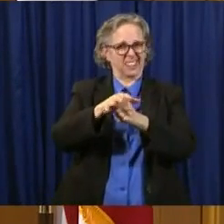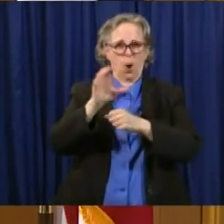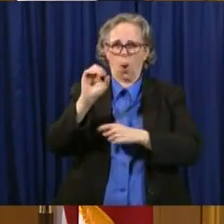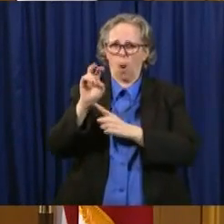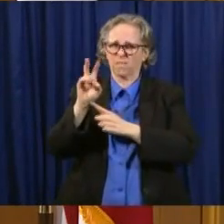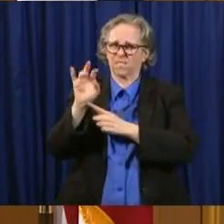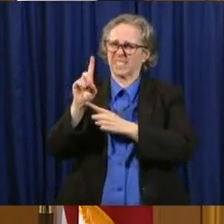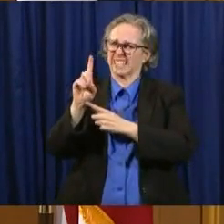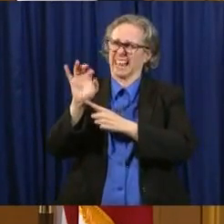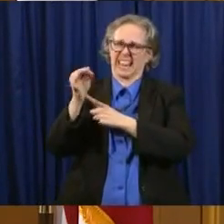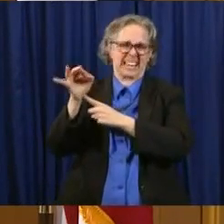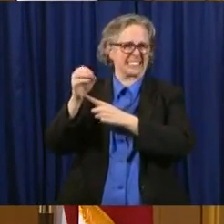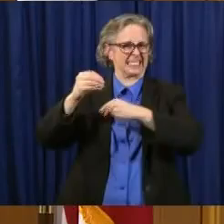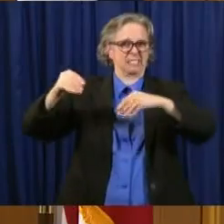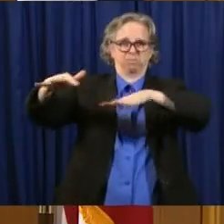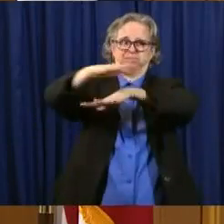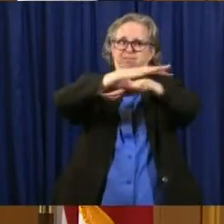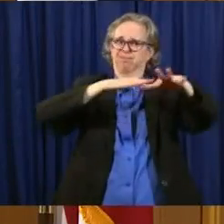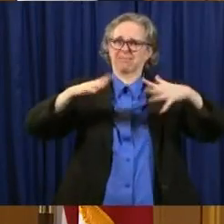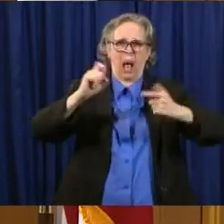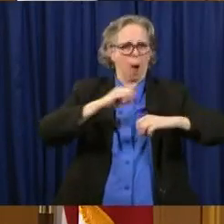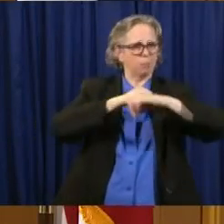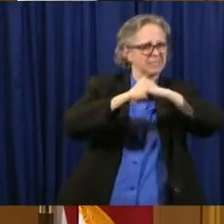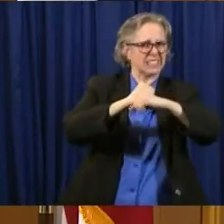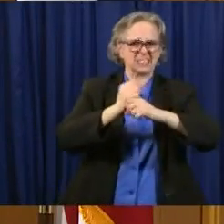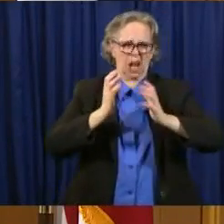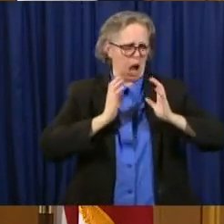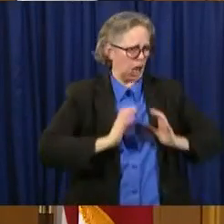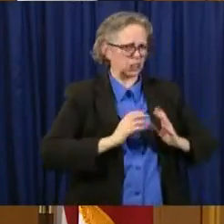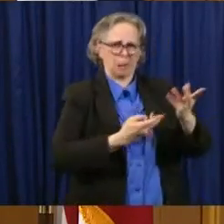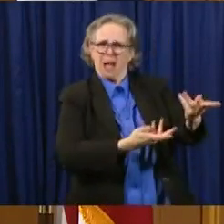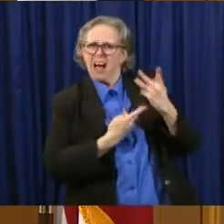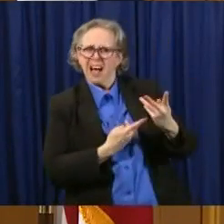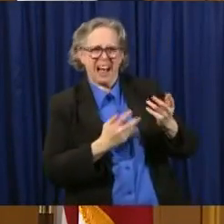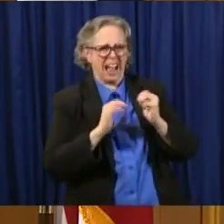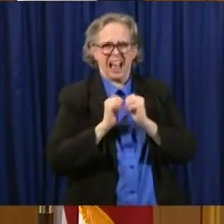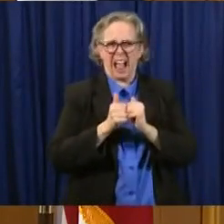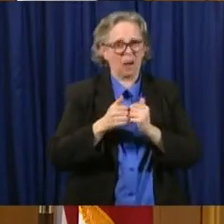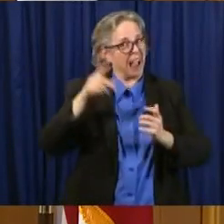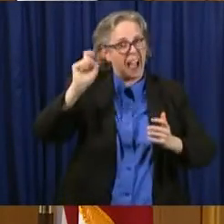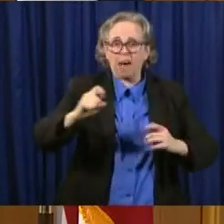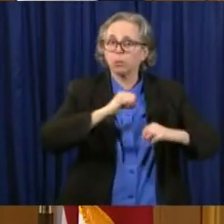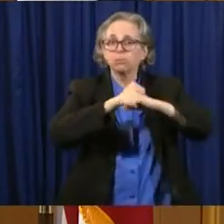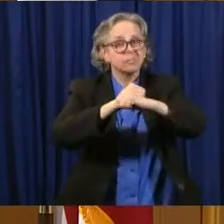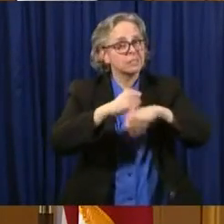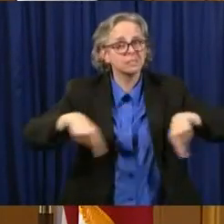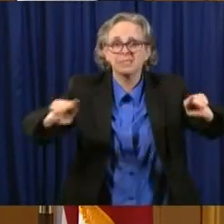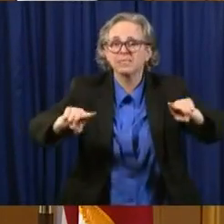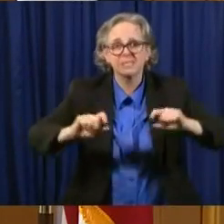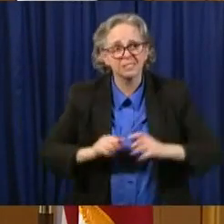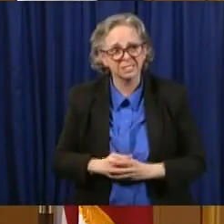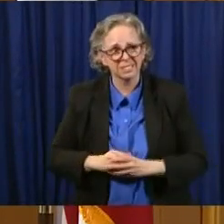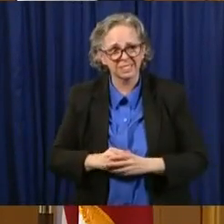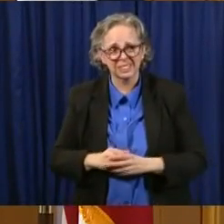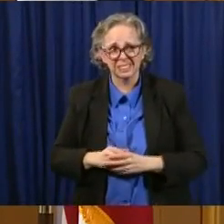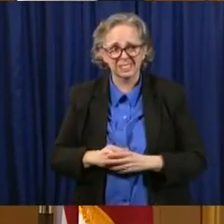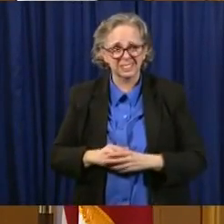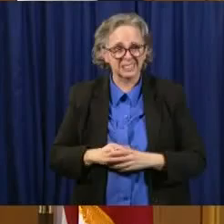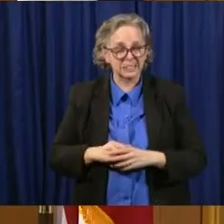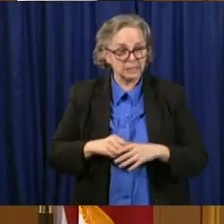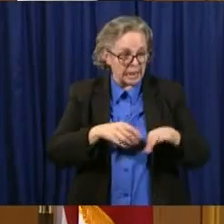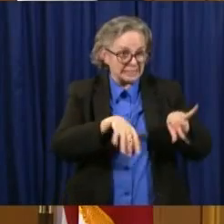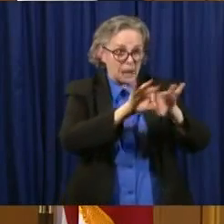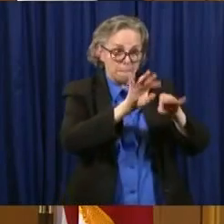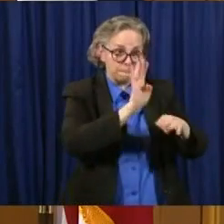uh, how they keep their customers protected. And so I've asked them to start down the pathway to, to